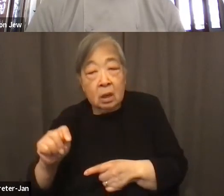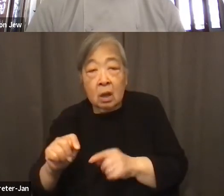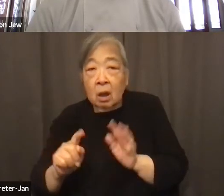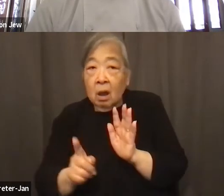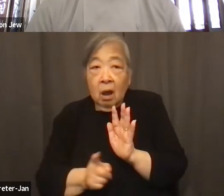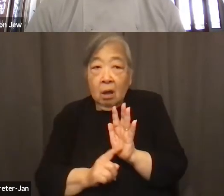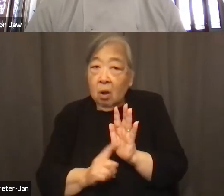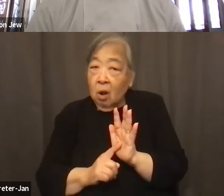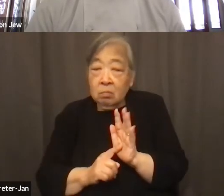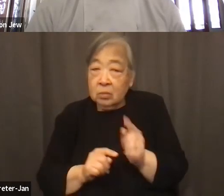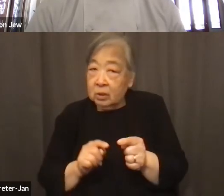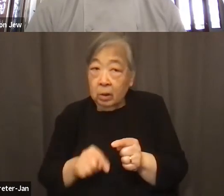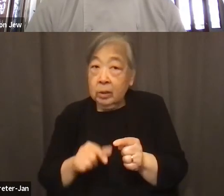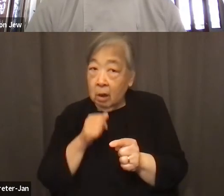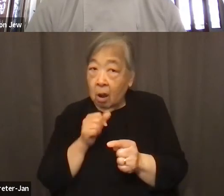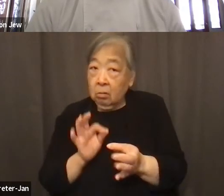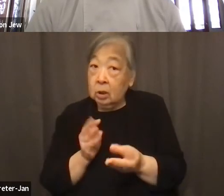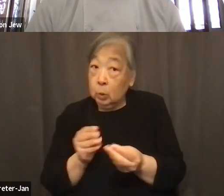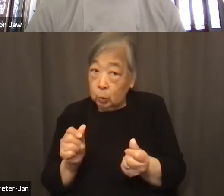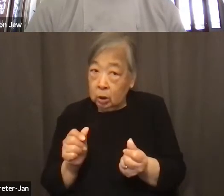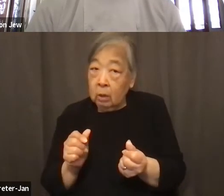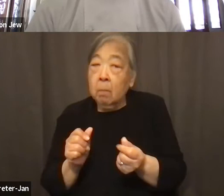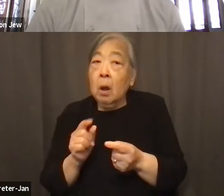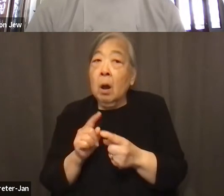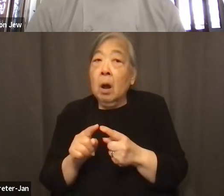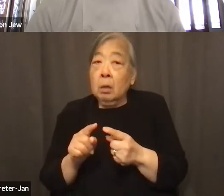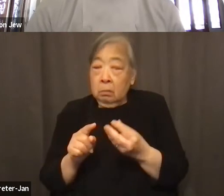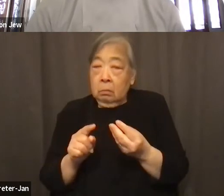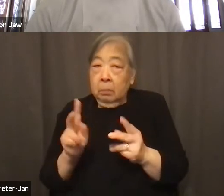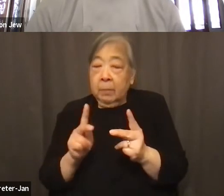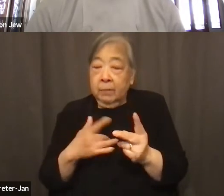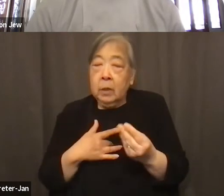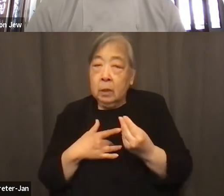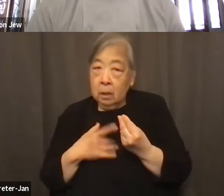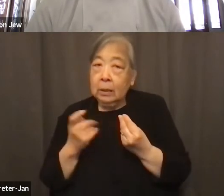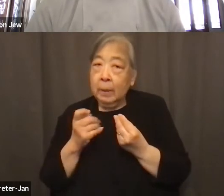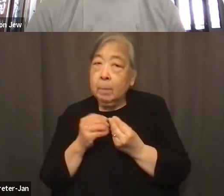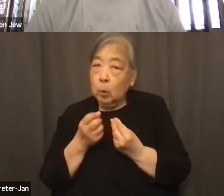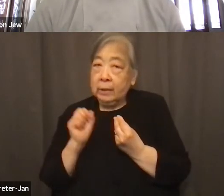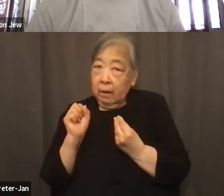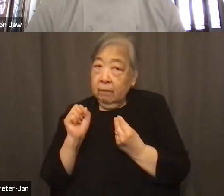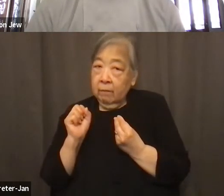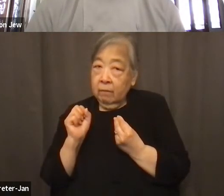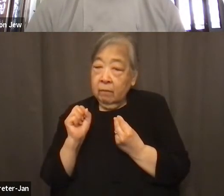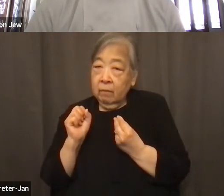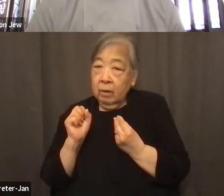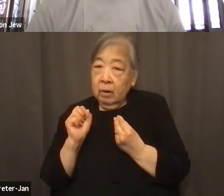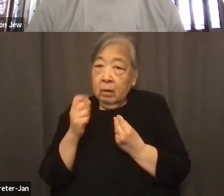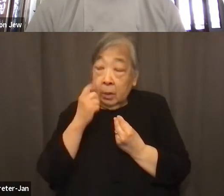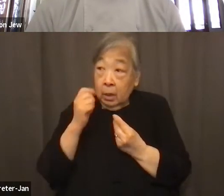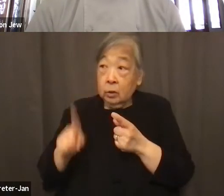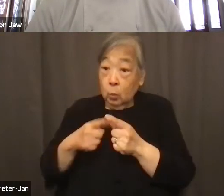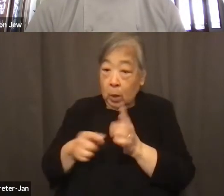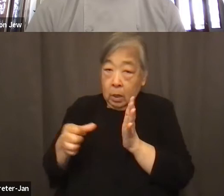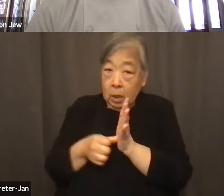the solution, but they at least make people feel a little safer because when you when you activate the